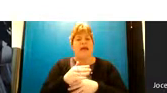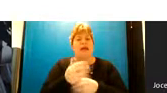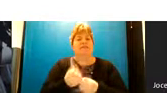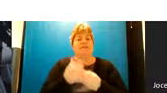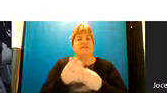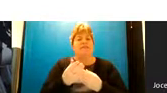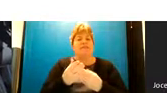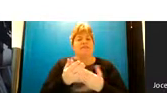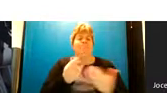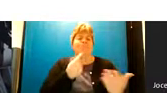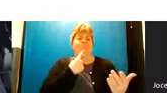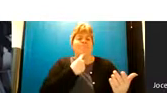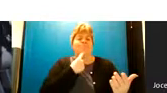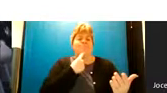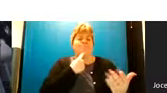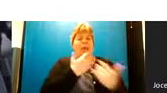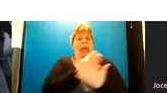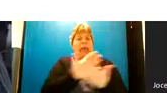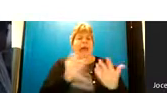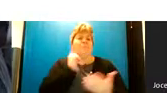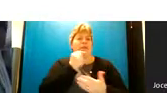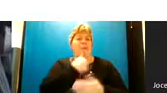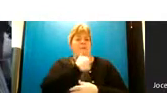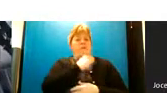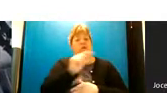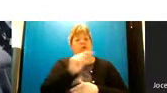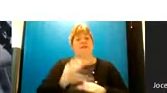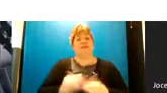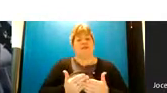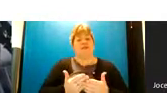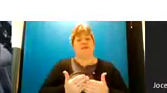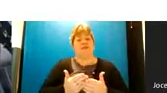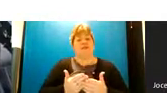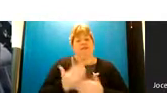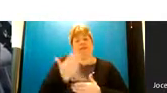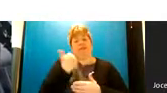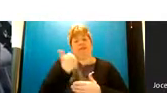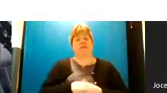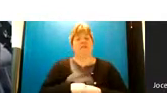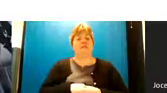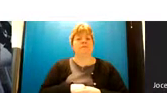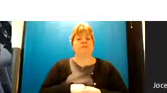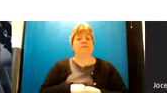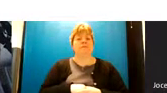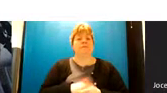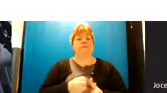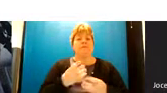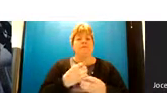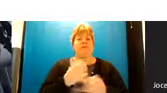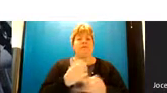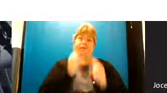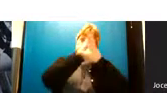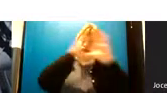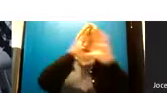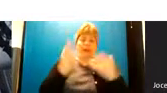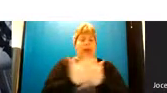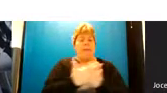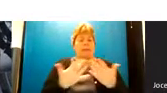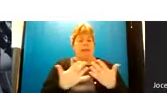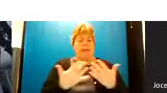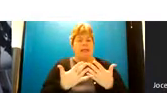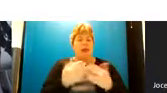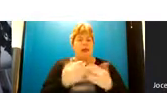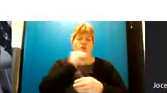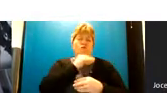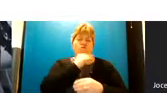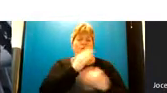a bit of a flavor of of how many people have used that service in recent months to give you a bit of a sense of volume so roughly